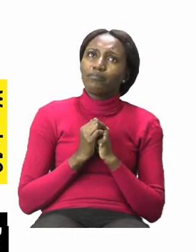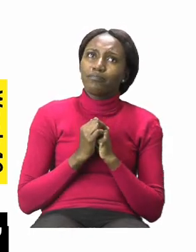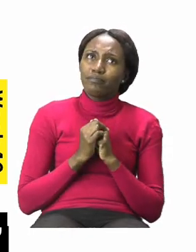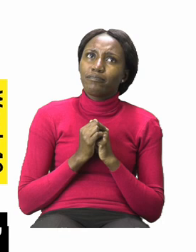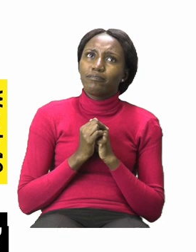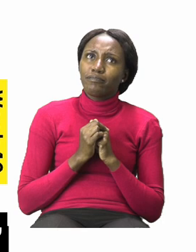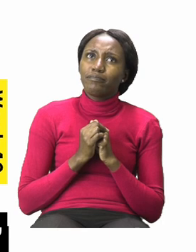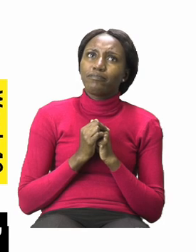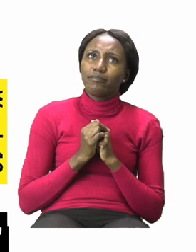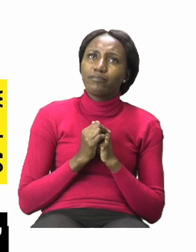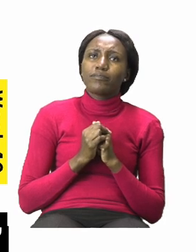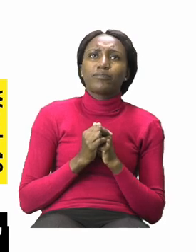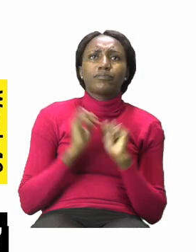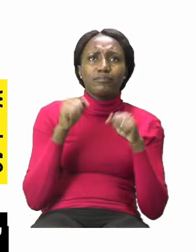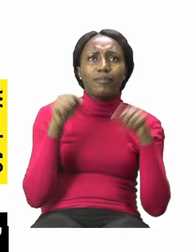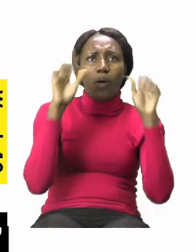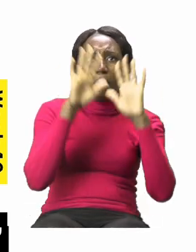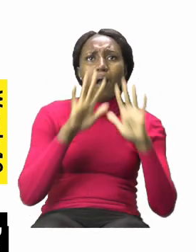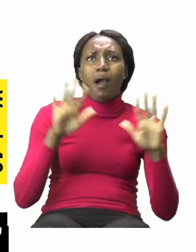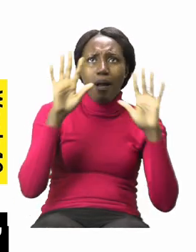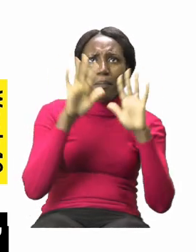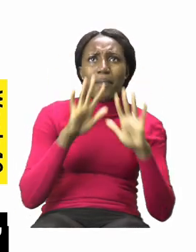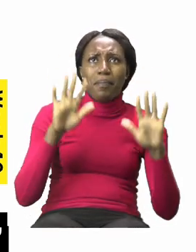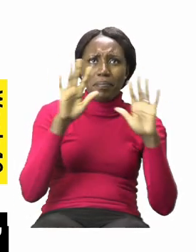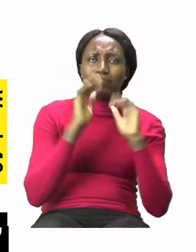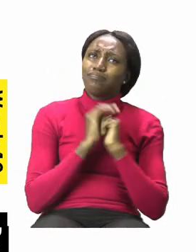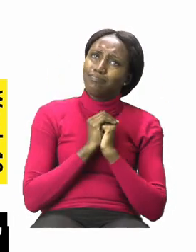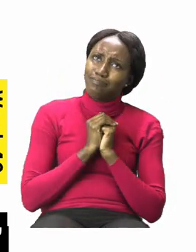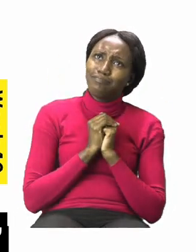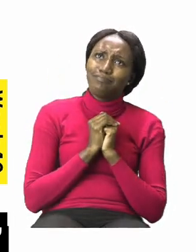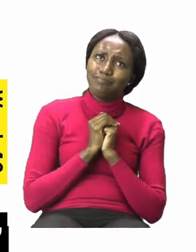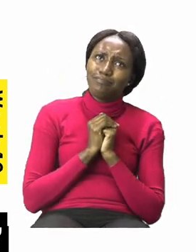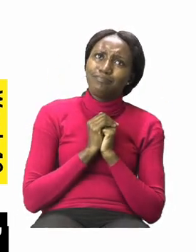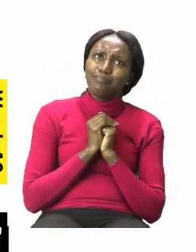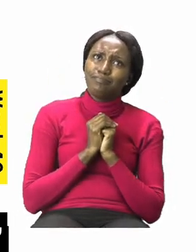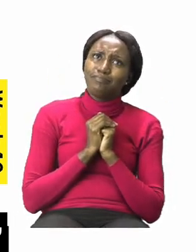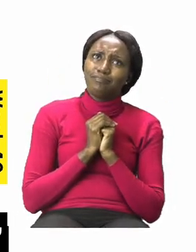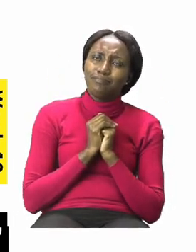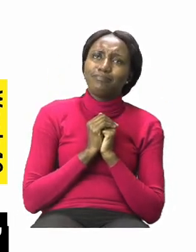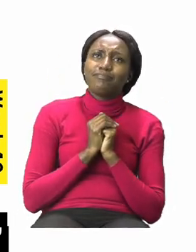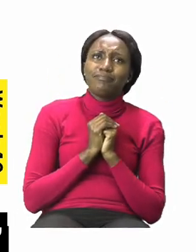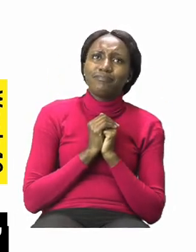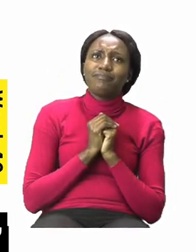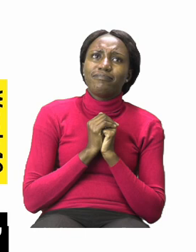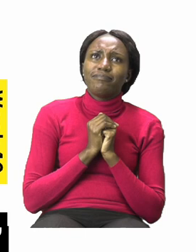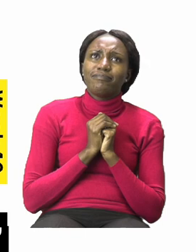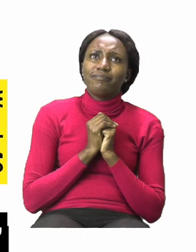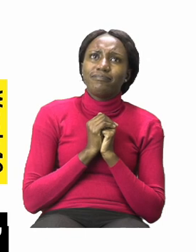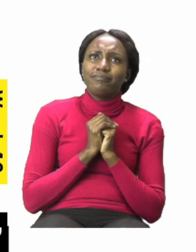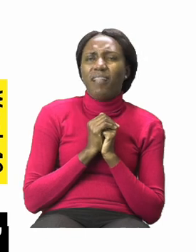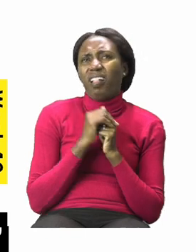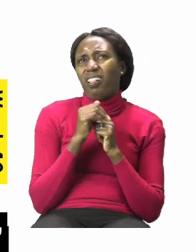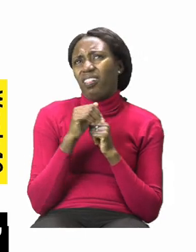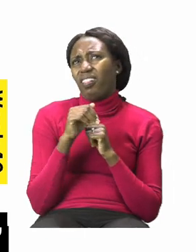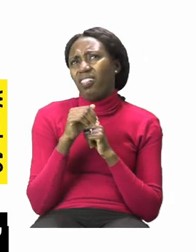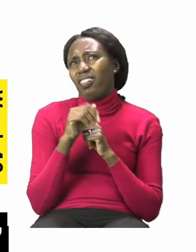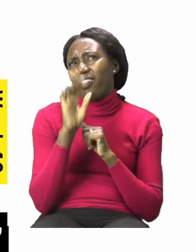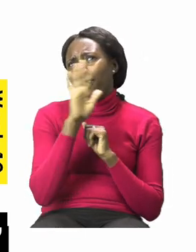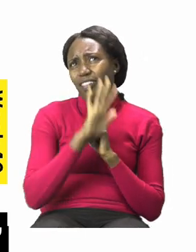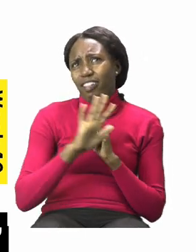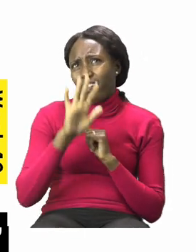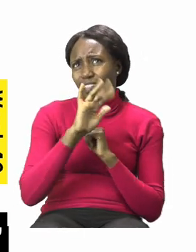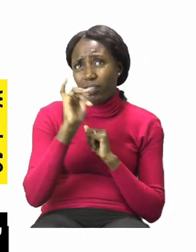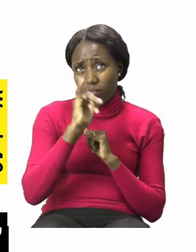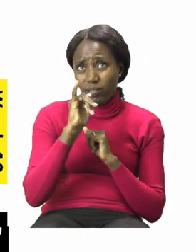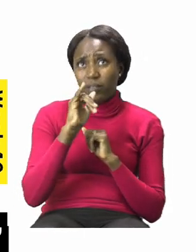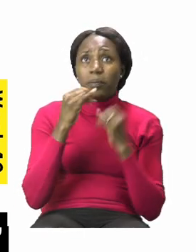need some colouring. We are going to colour the clothes but not just with any colours boys and girls. We